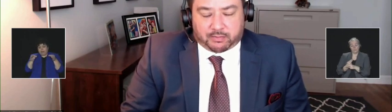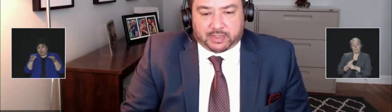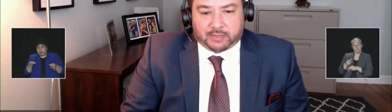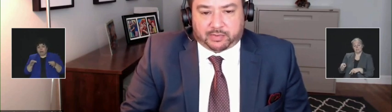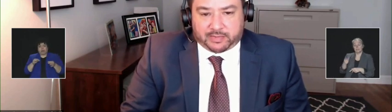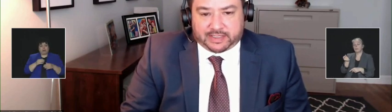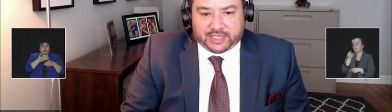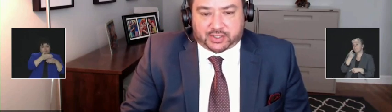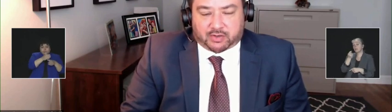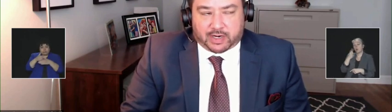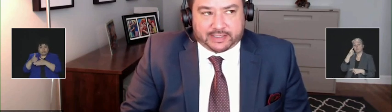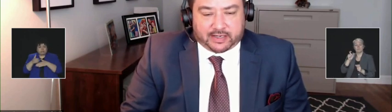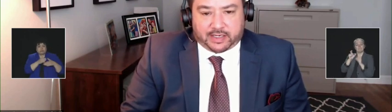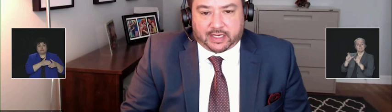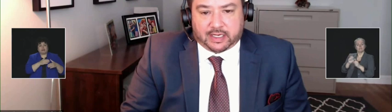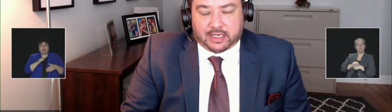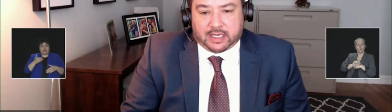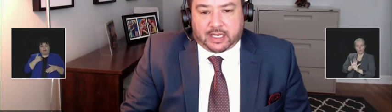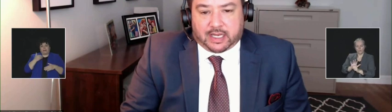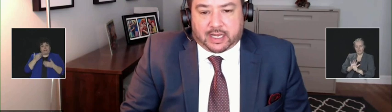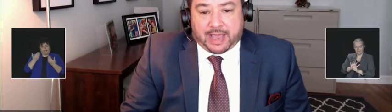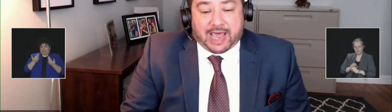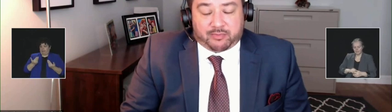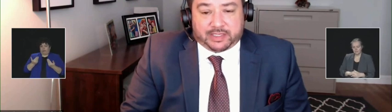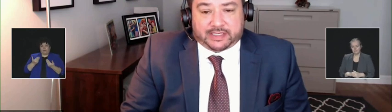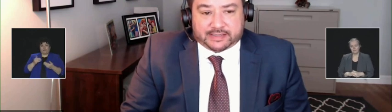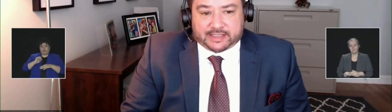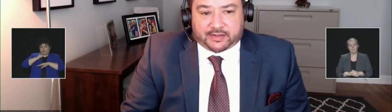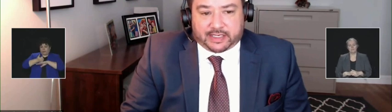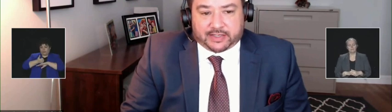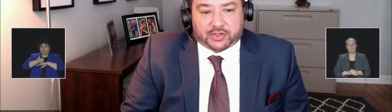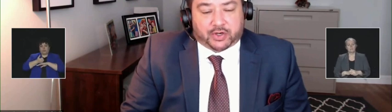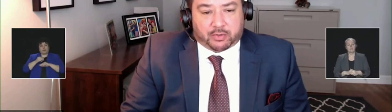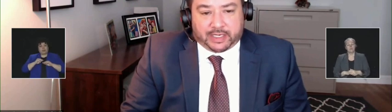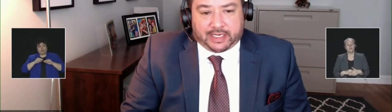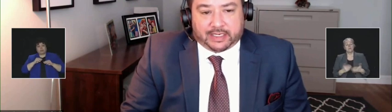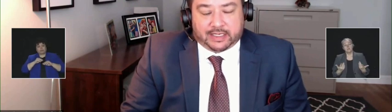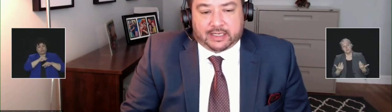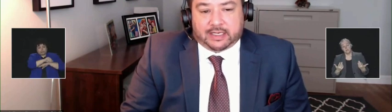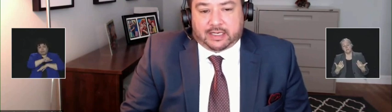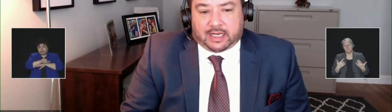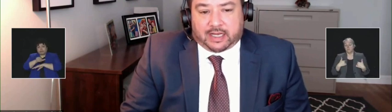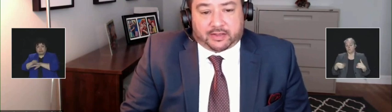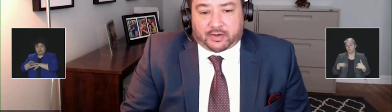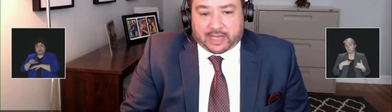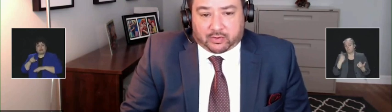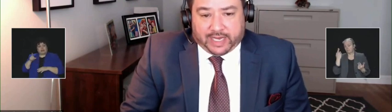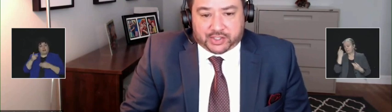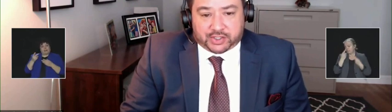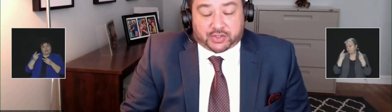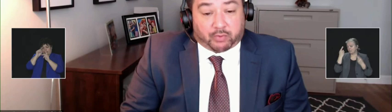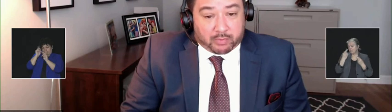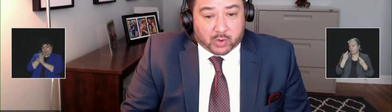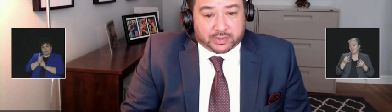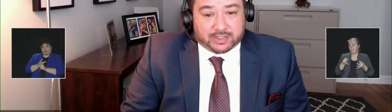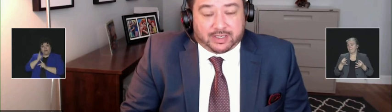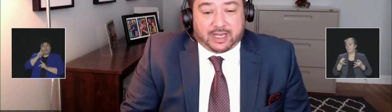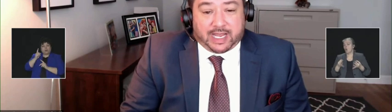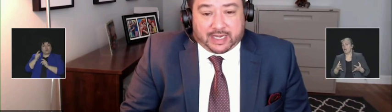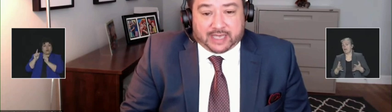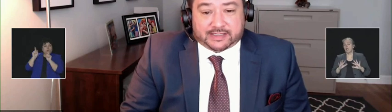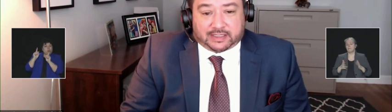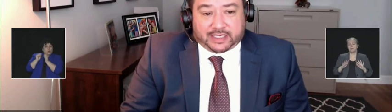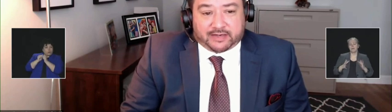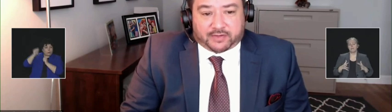implementation criteria have been considered in determining the current allocation to remote and